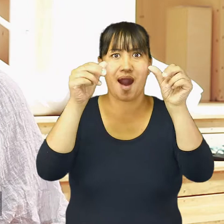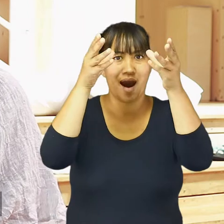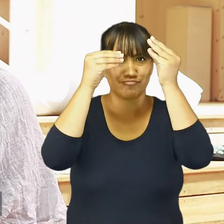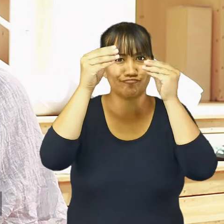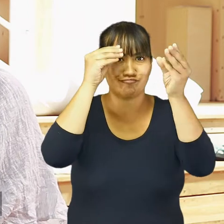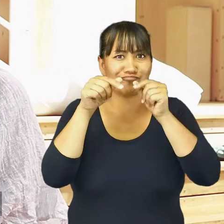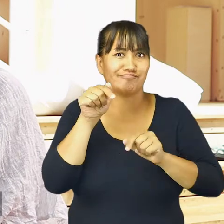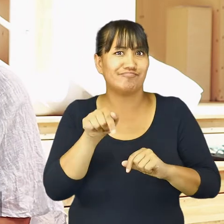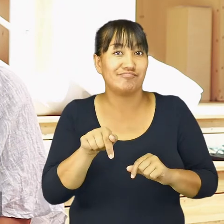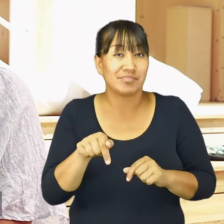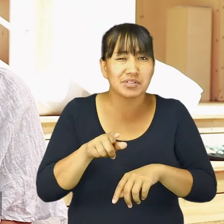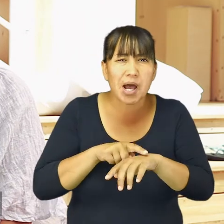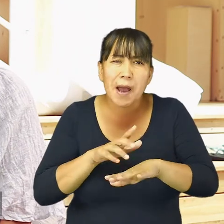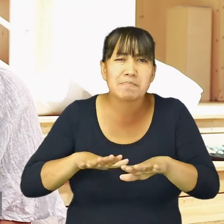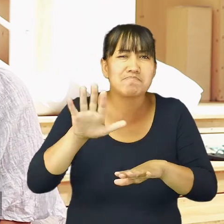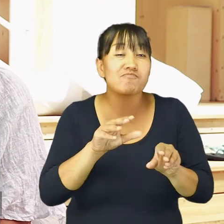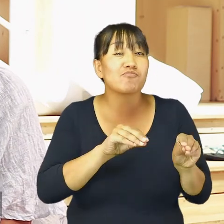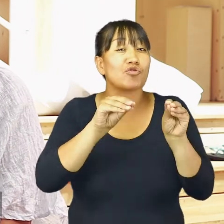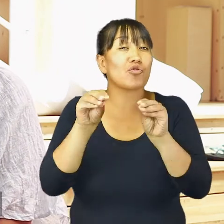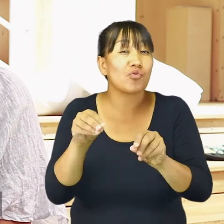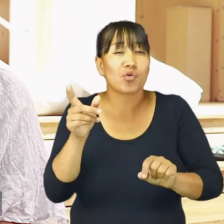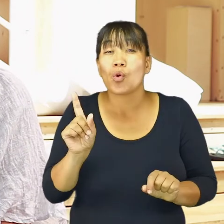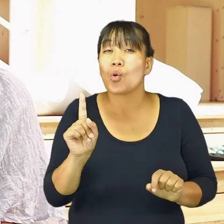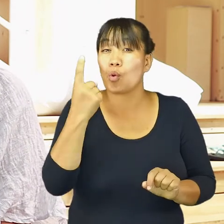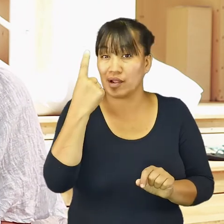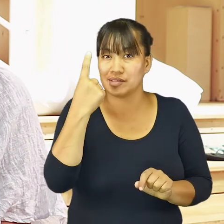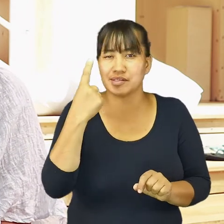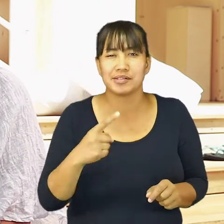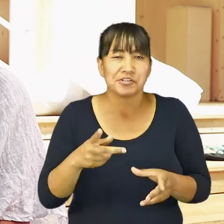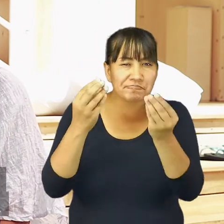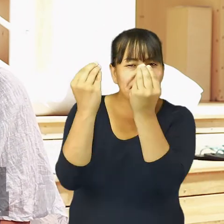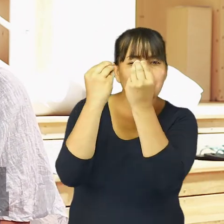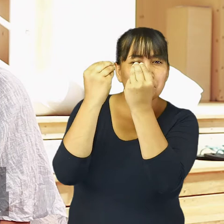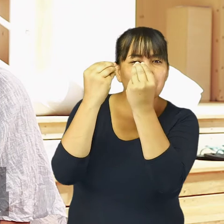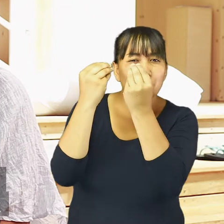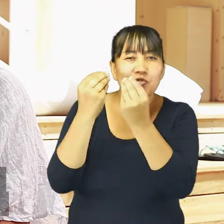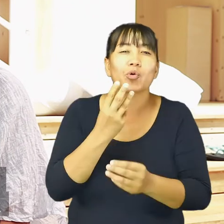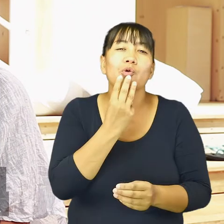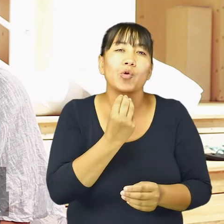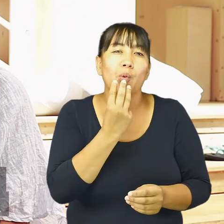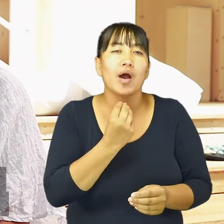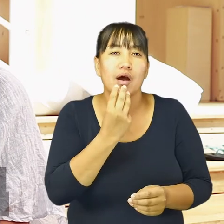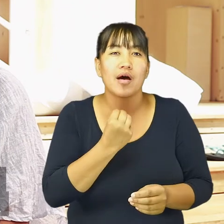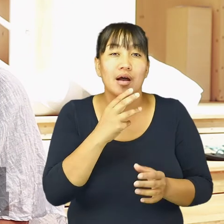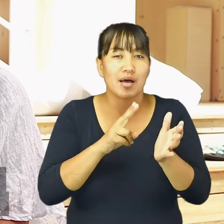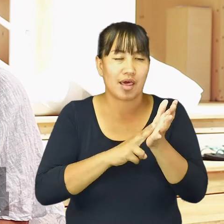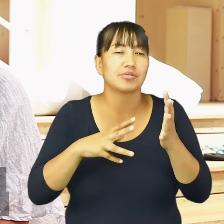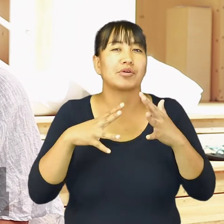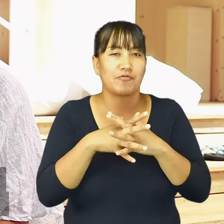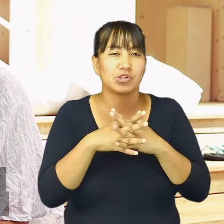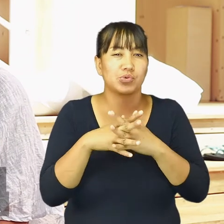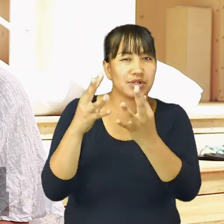Then from there, I moved to Auckland and was taught by a kuia at